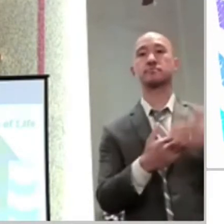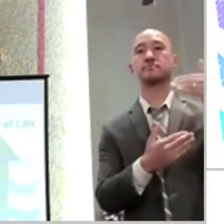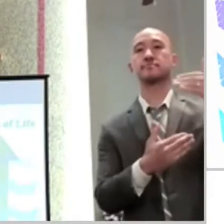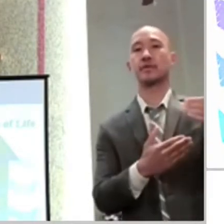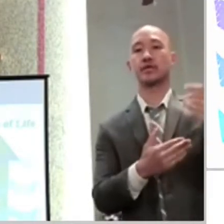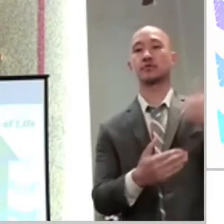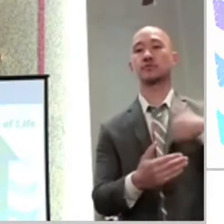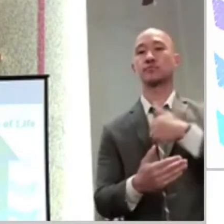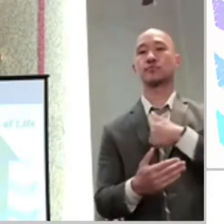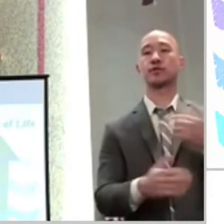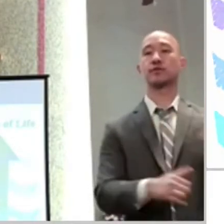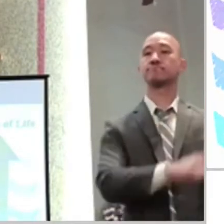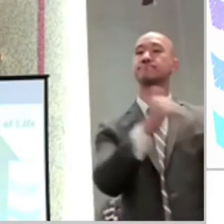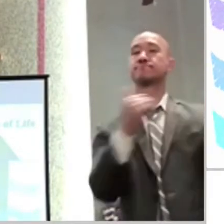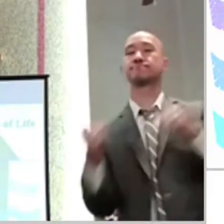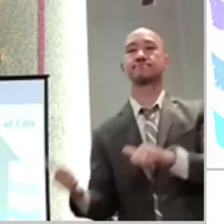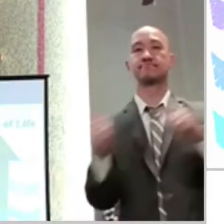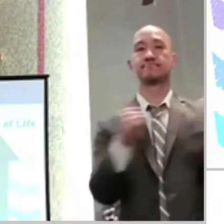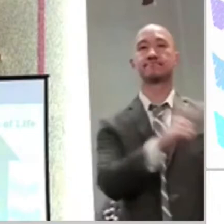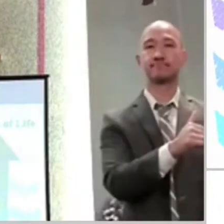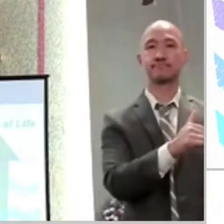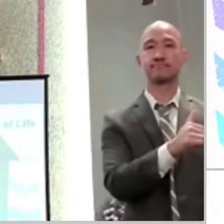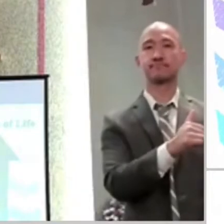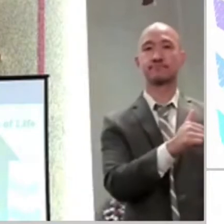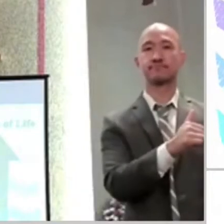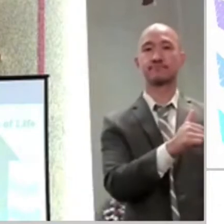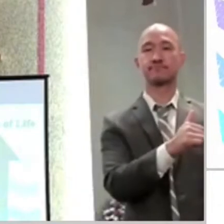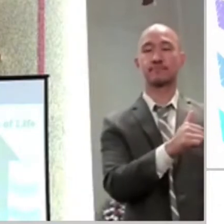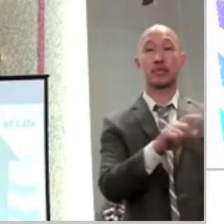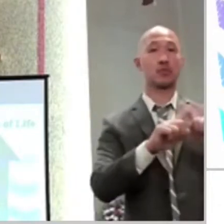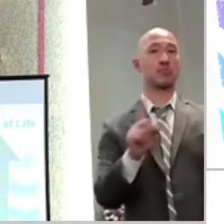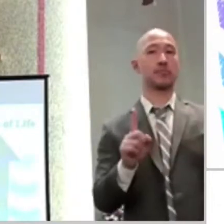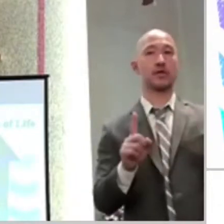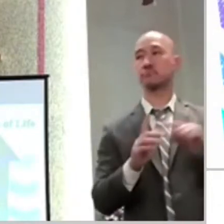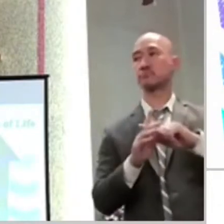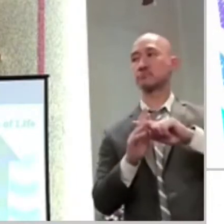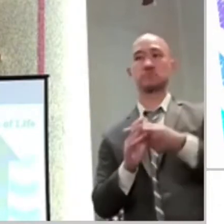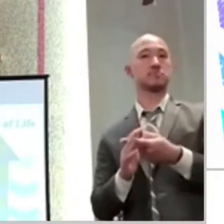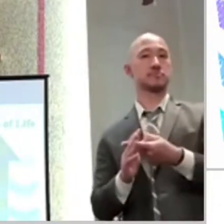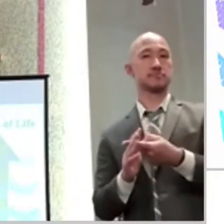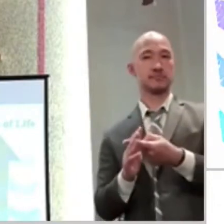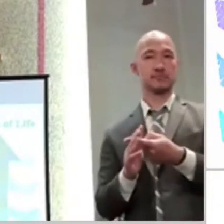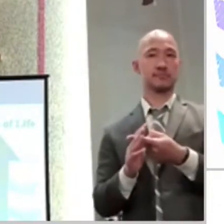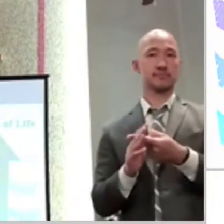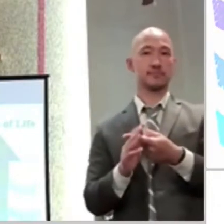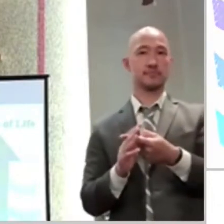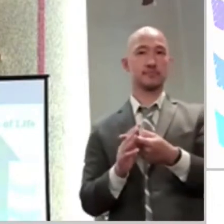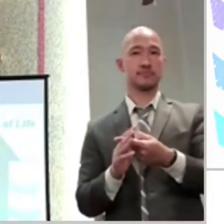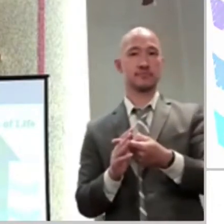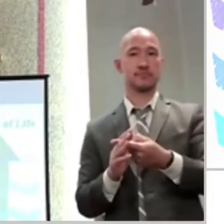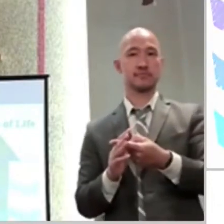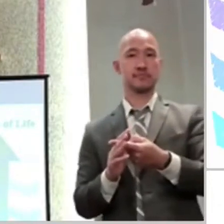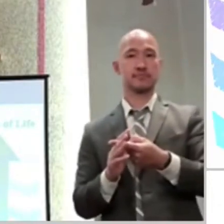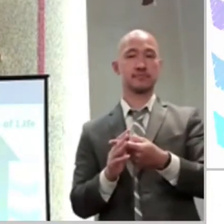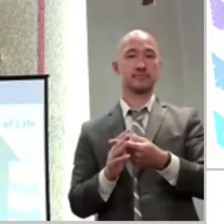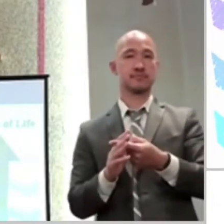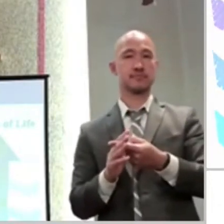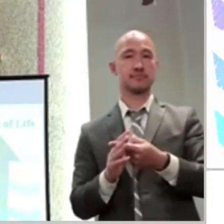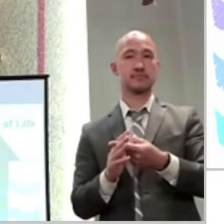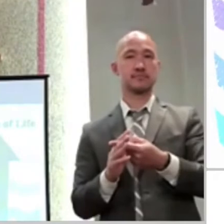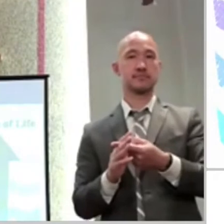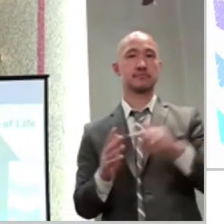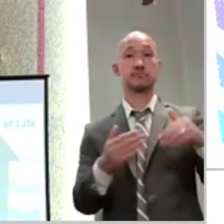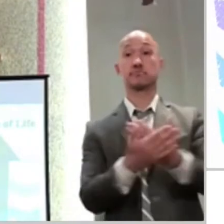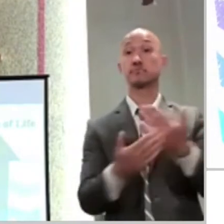100%. But it's only the first step in a long series of steps. The first step of growth